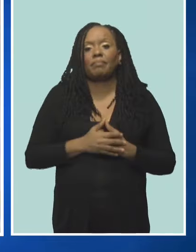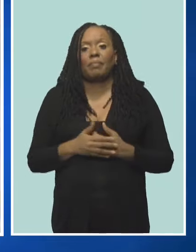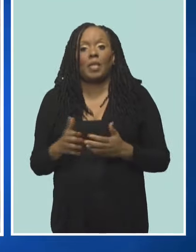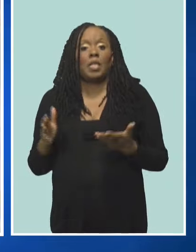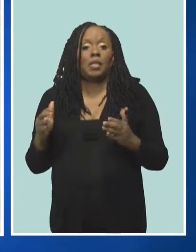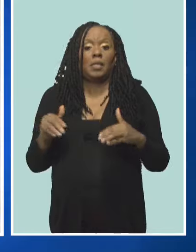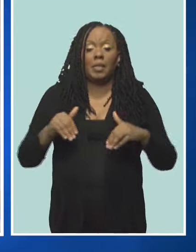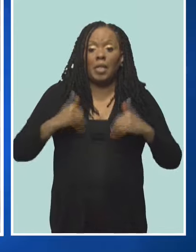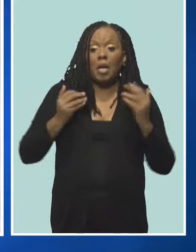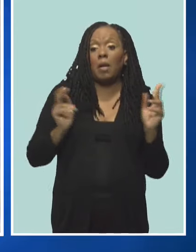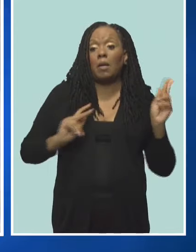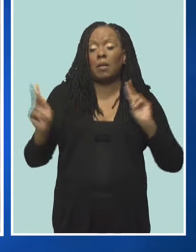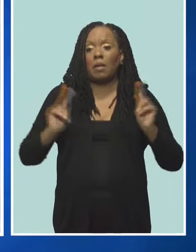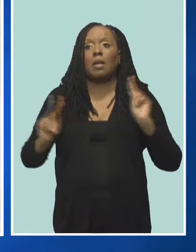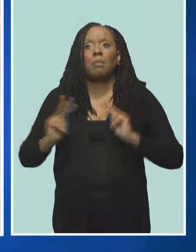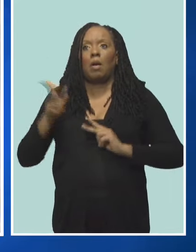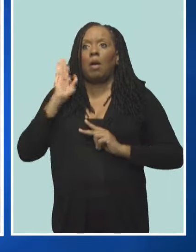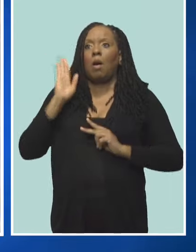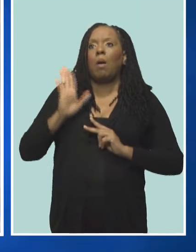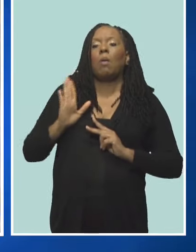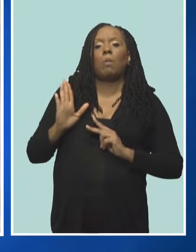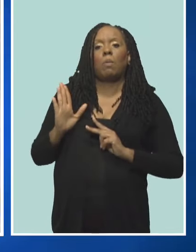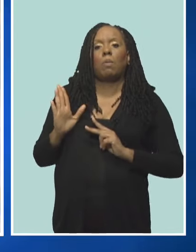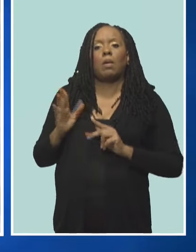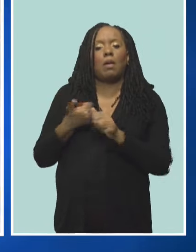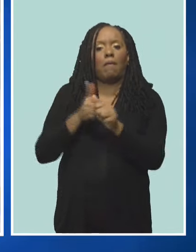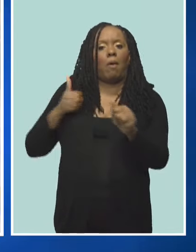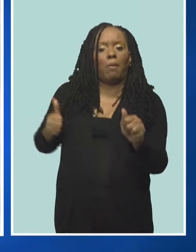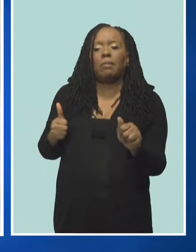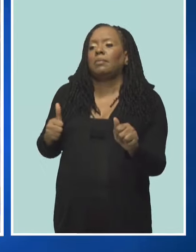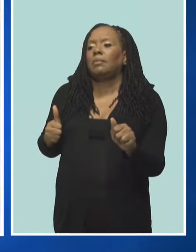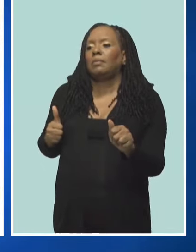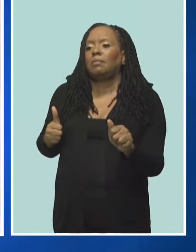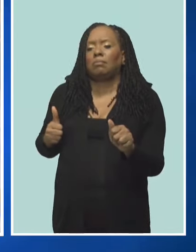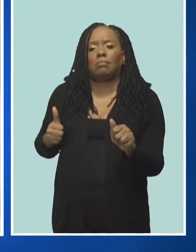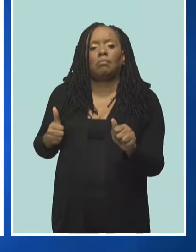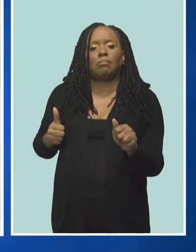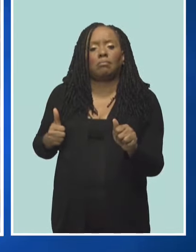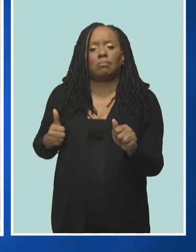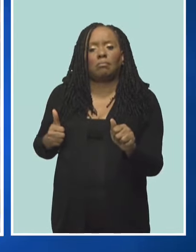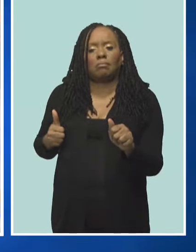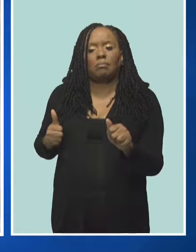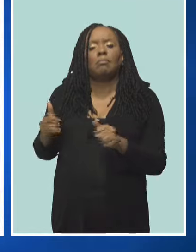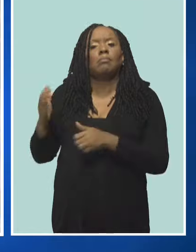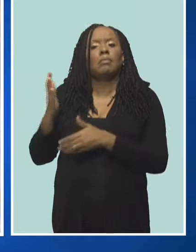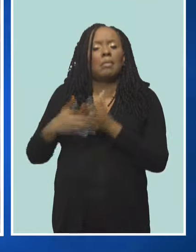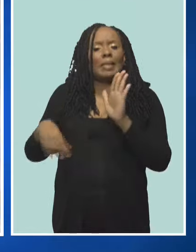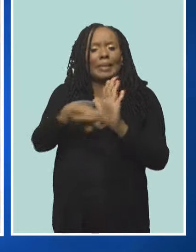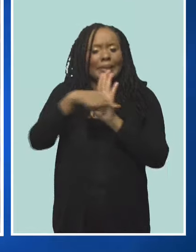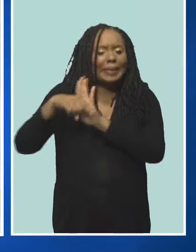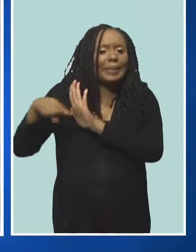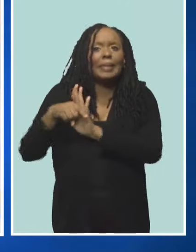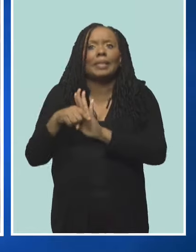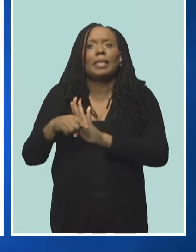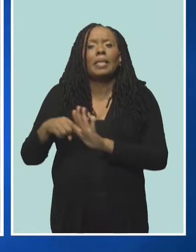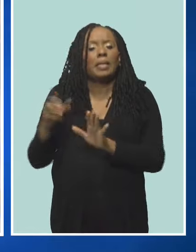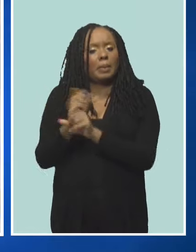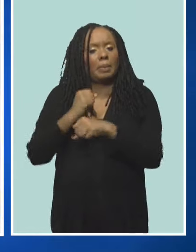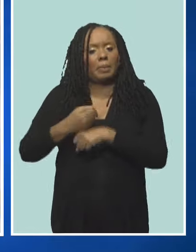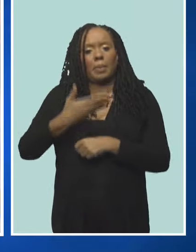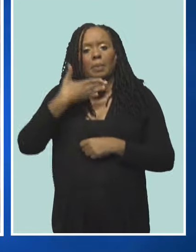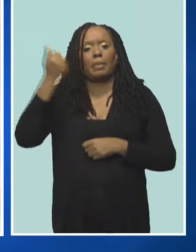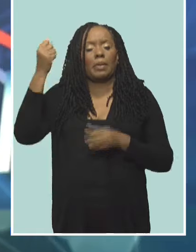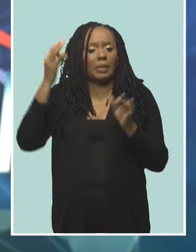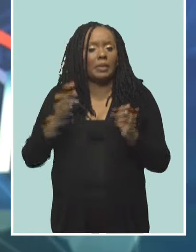and upcoming entrepreneurs can avoid some of those pitfalls and also make better informed decisions.